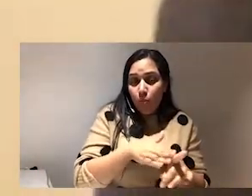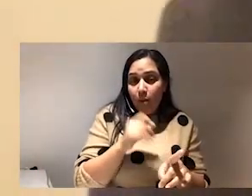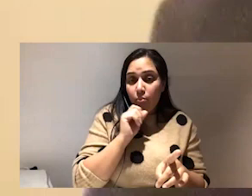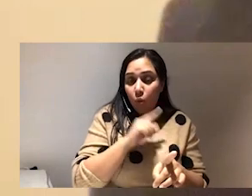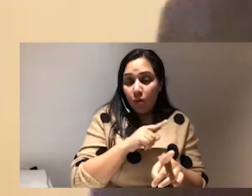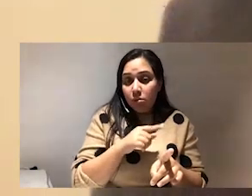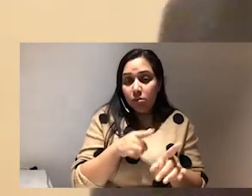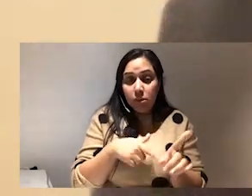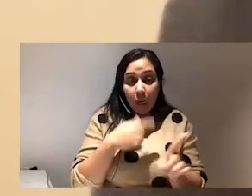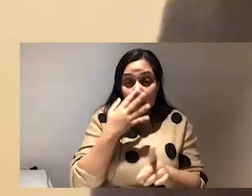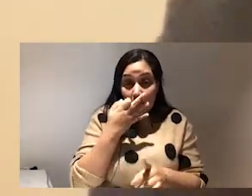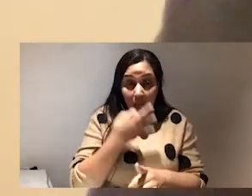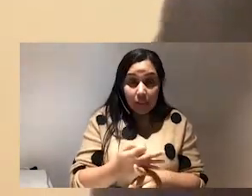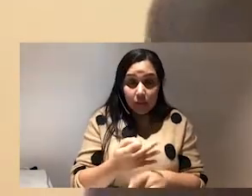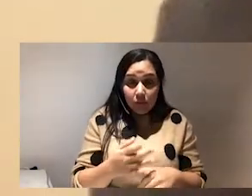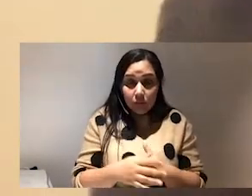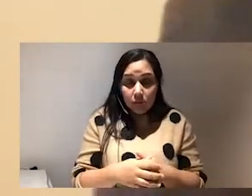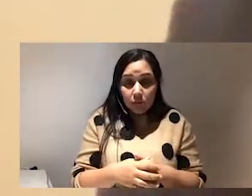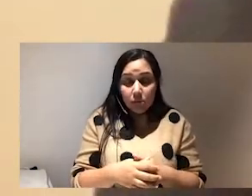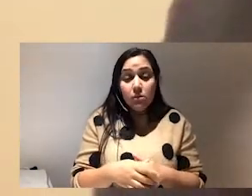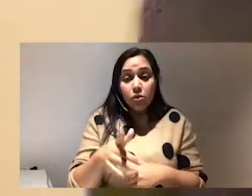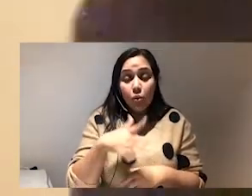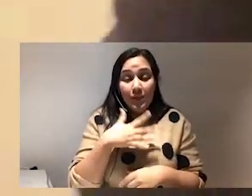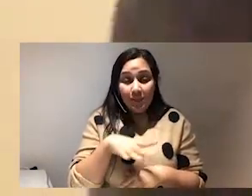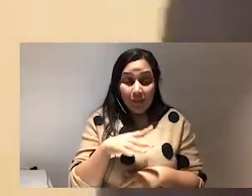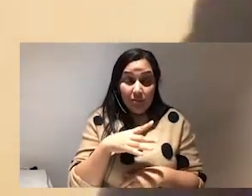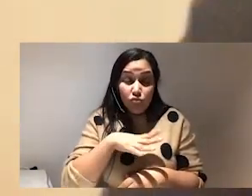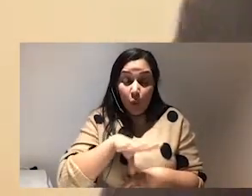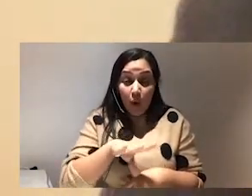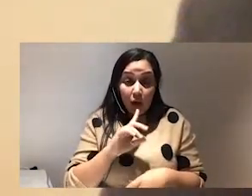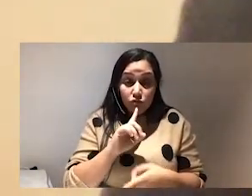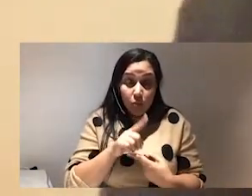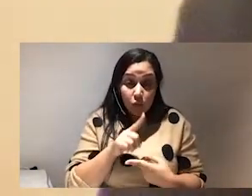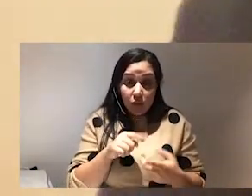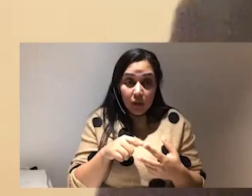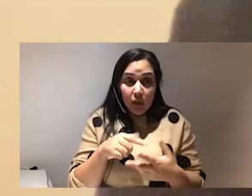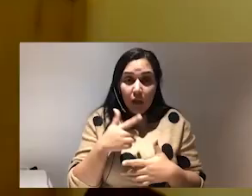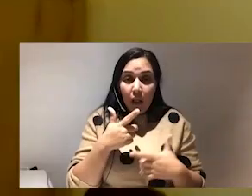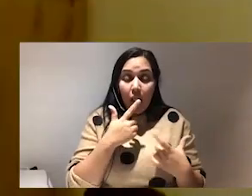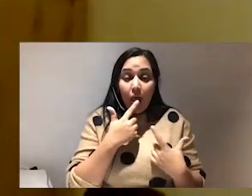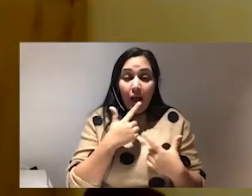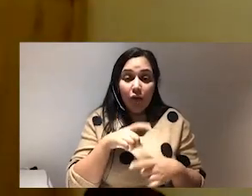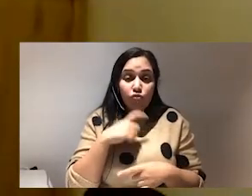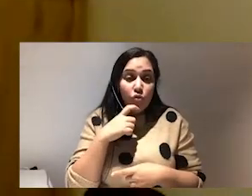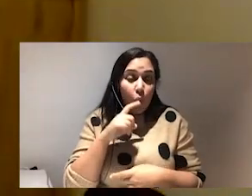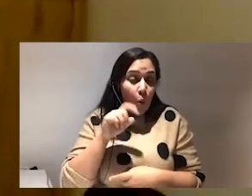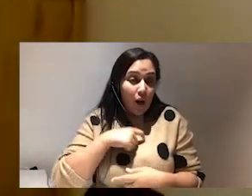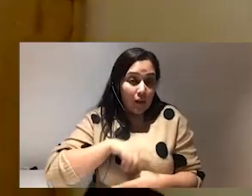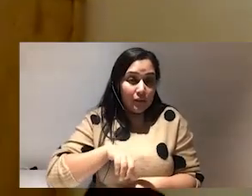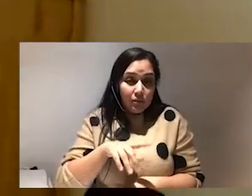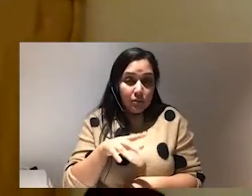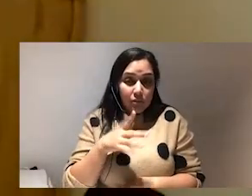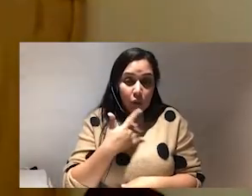also be strategic and and that requires reporting that requires as you said martha staying curious definitely let's